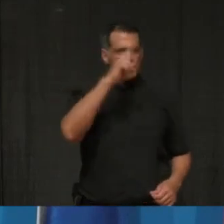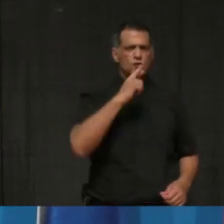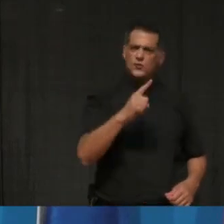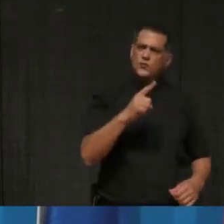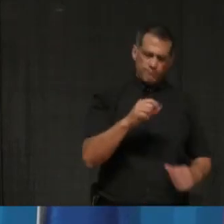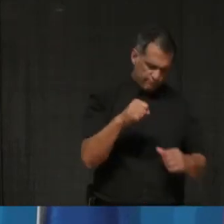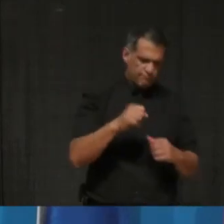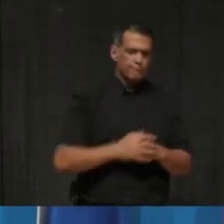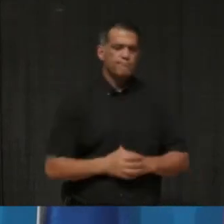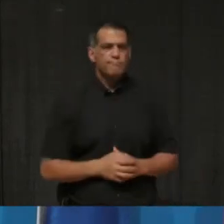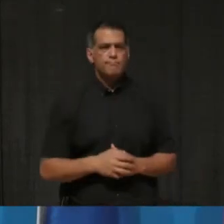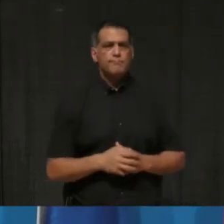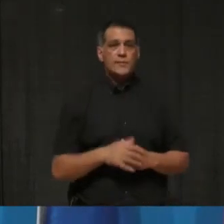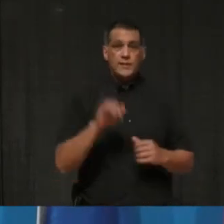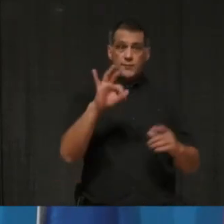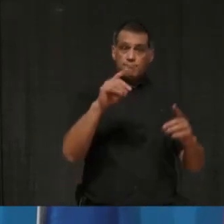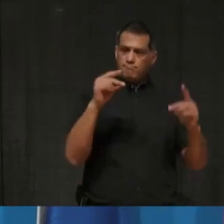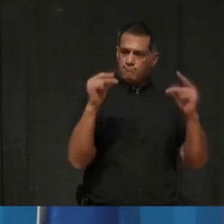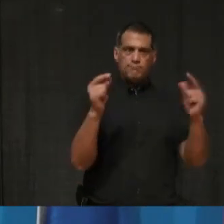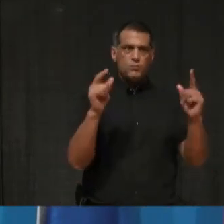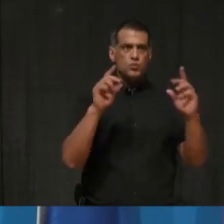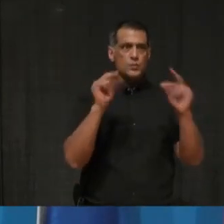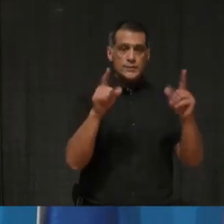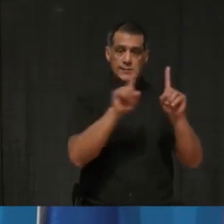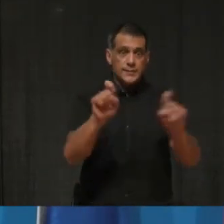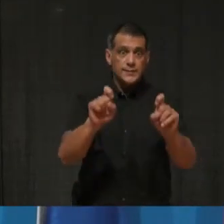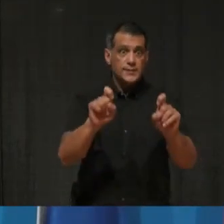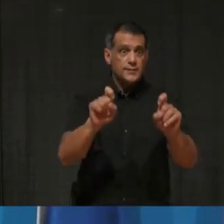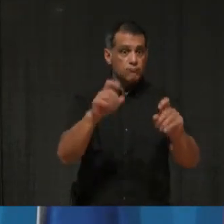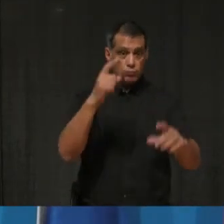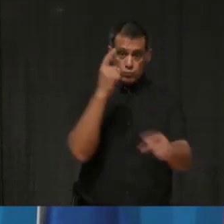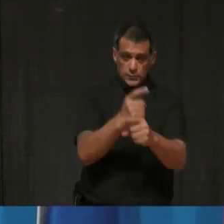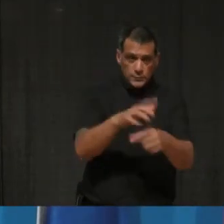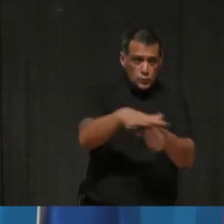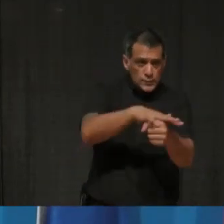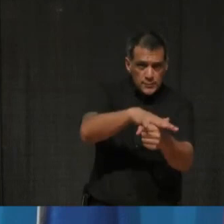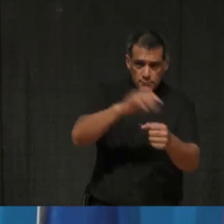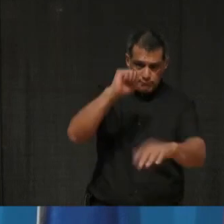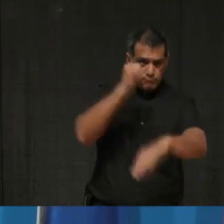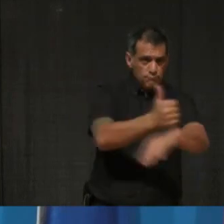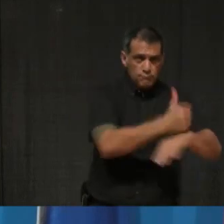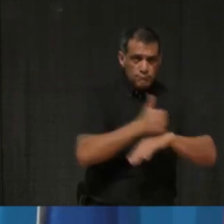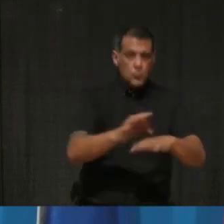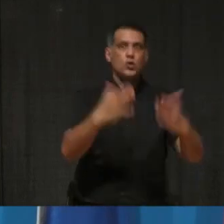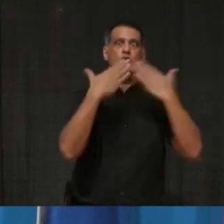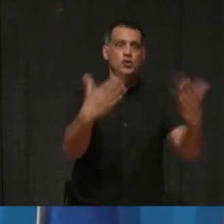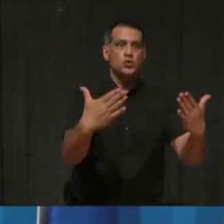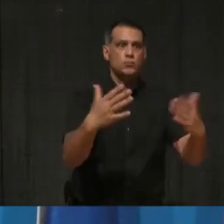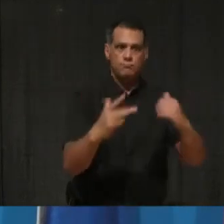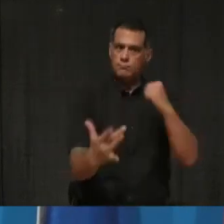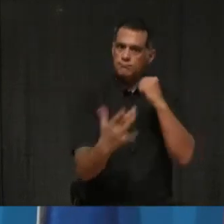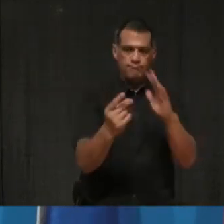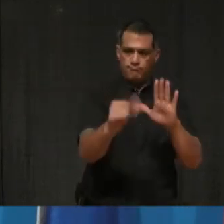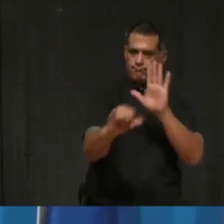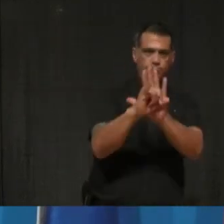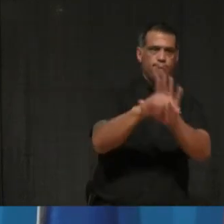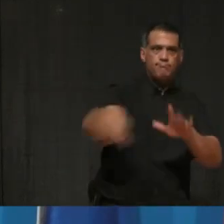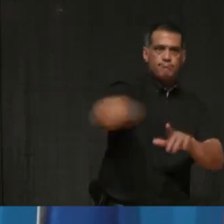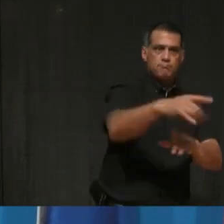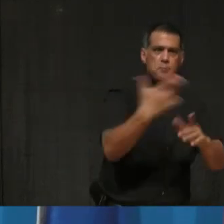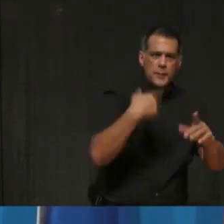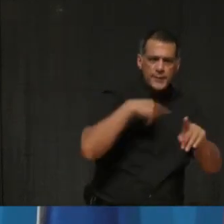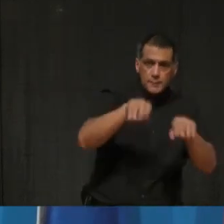if the, if, if it's deployed correctly with the right population in certain settings, uh, it can help us identify if there has been undetected spread,